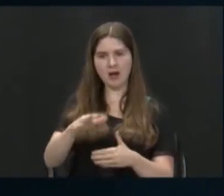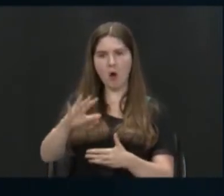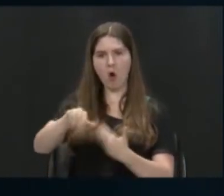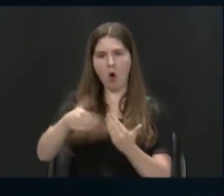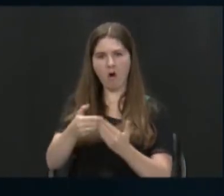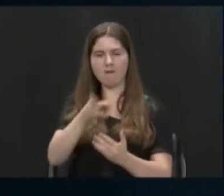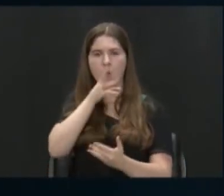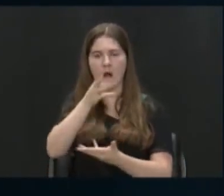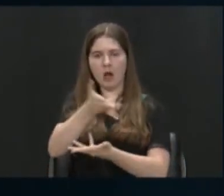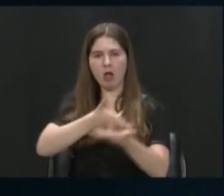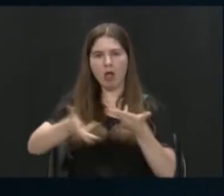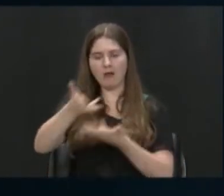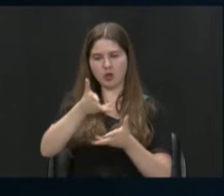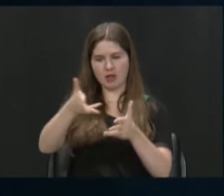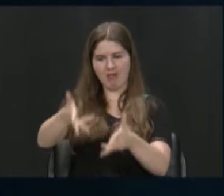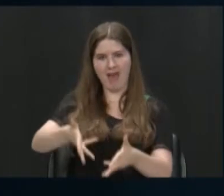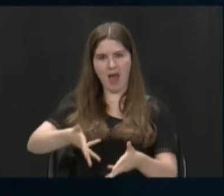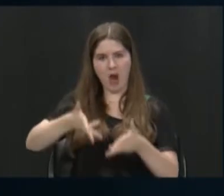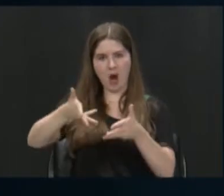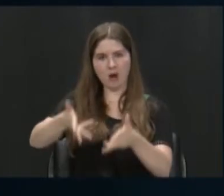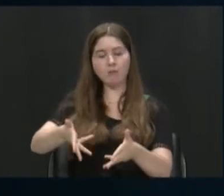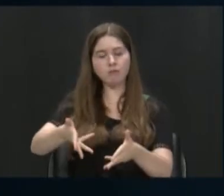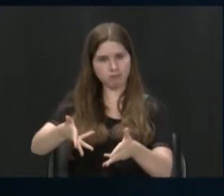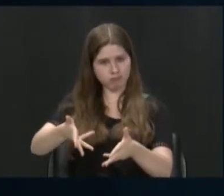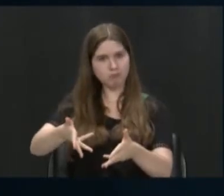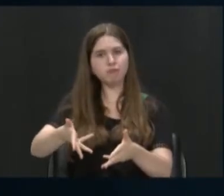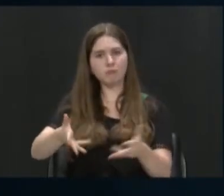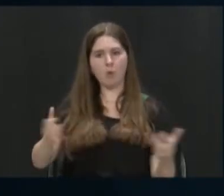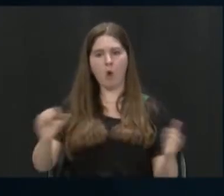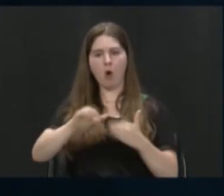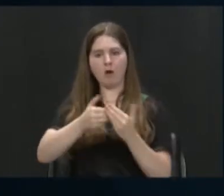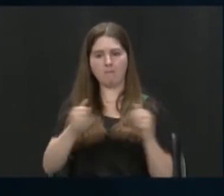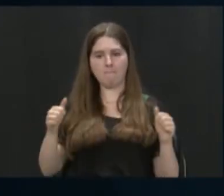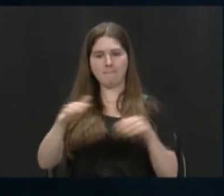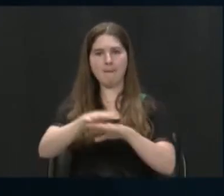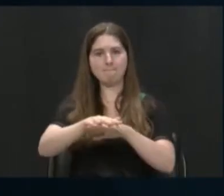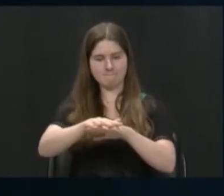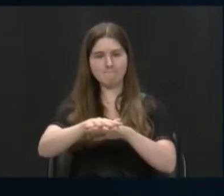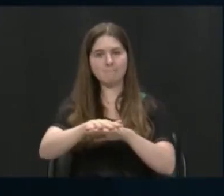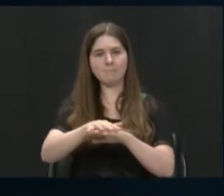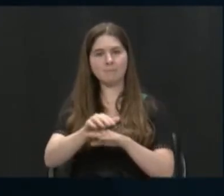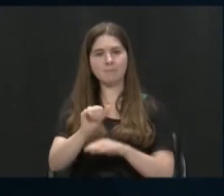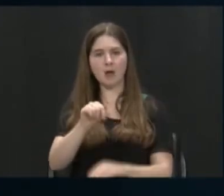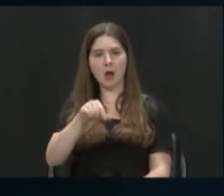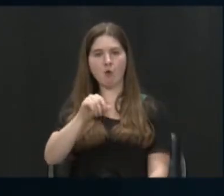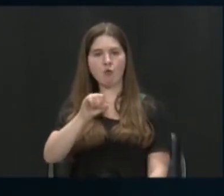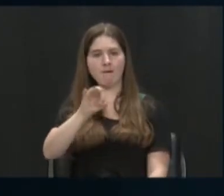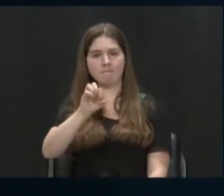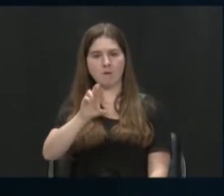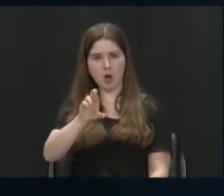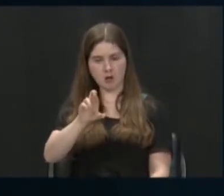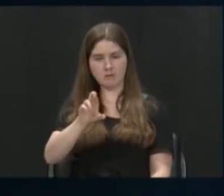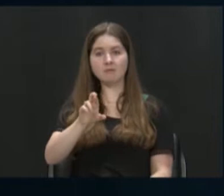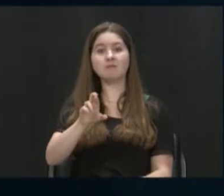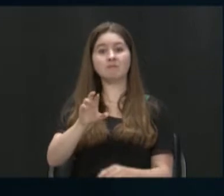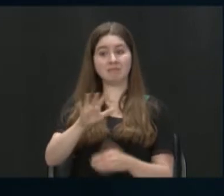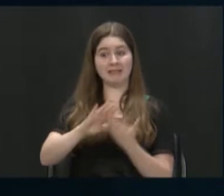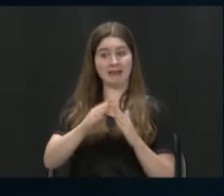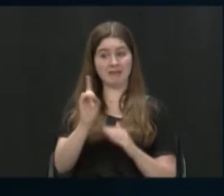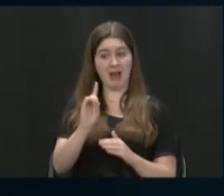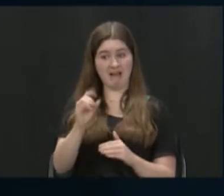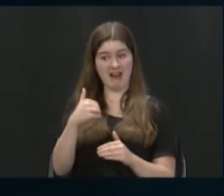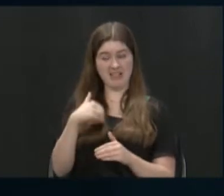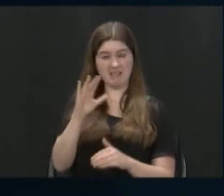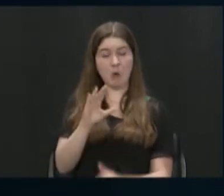this water and it's just resting there or sitting there. So an aquifer, according to the city of Dayton, holds as many as a